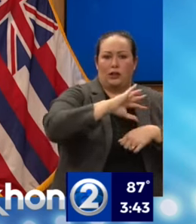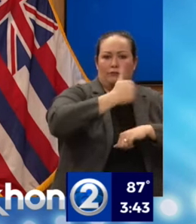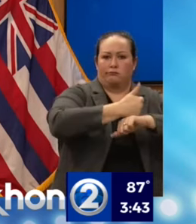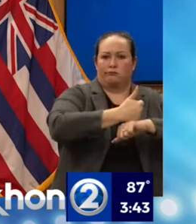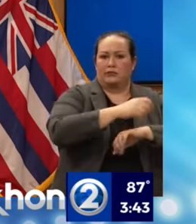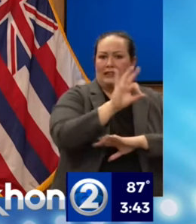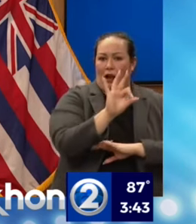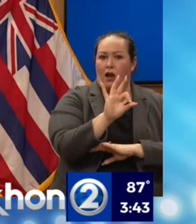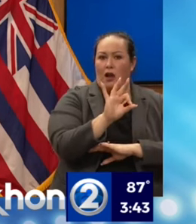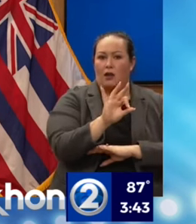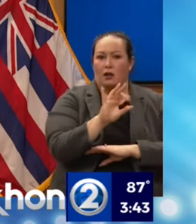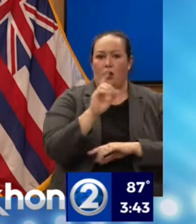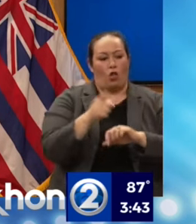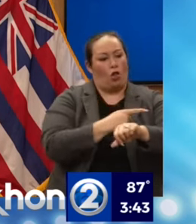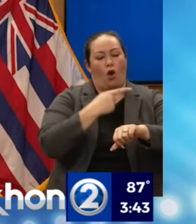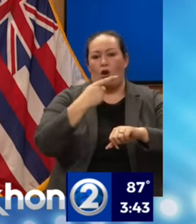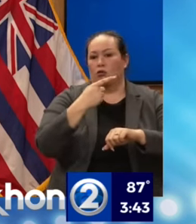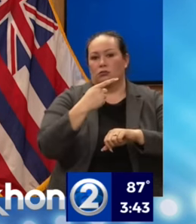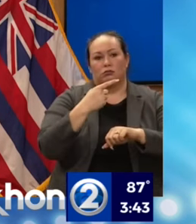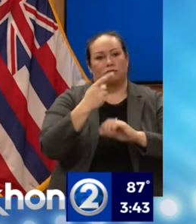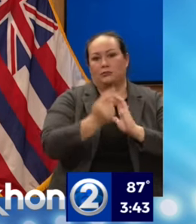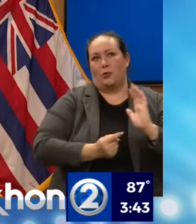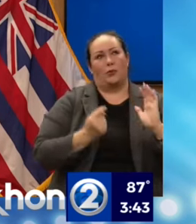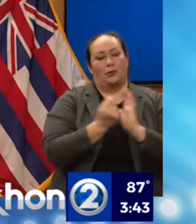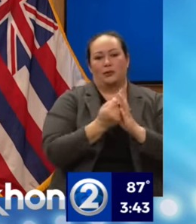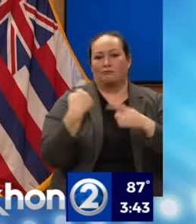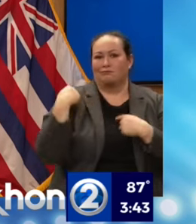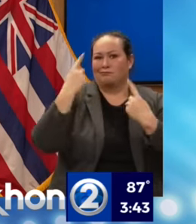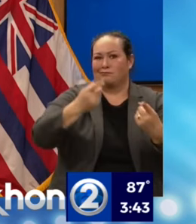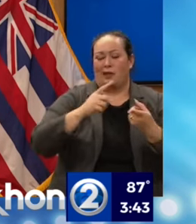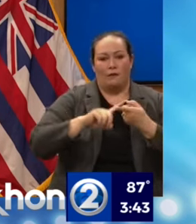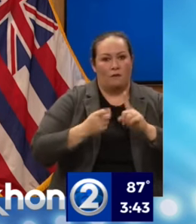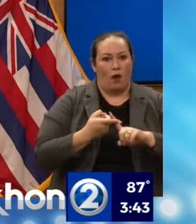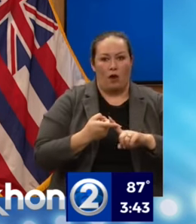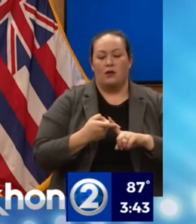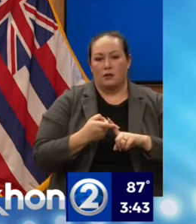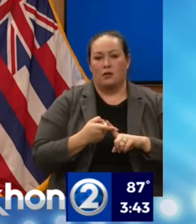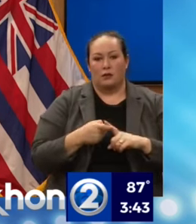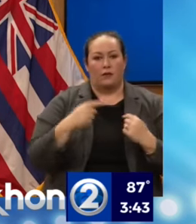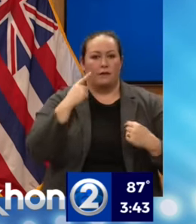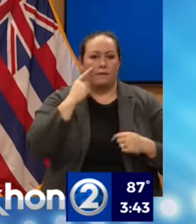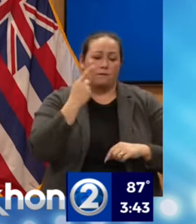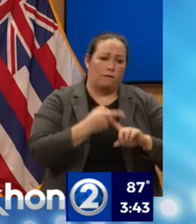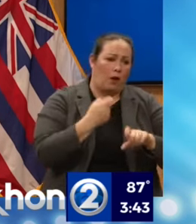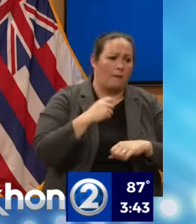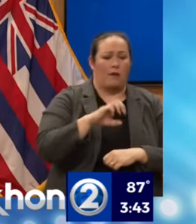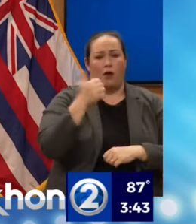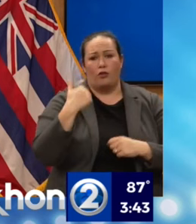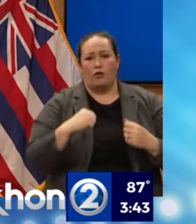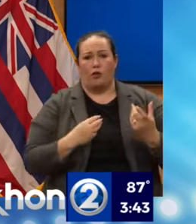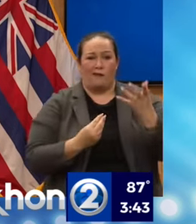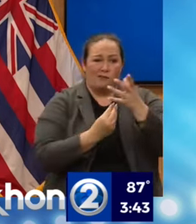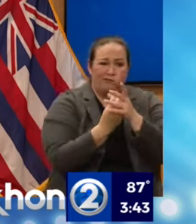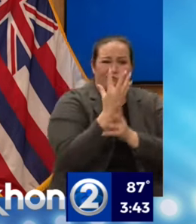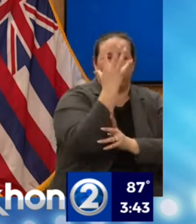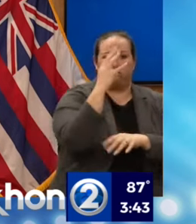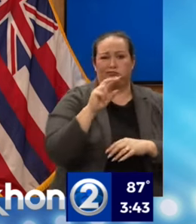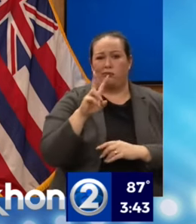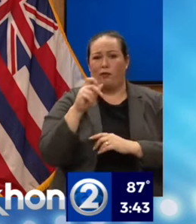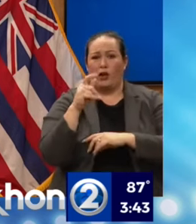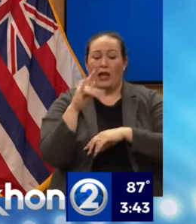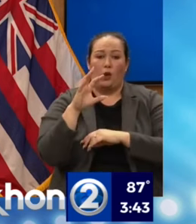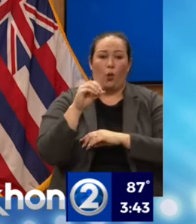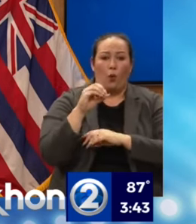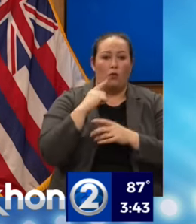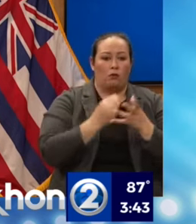friend of Hawaii through FEMA, through other wildfires, through volcanic eruptions, through floods and